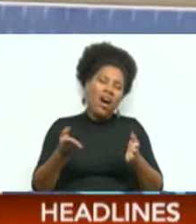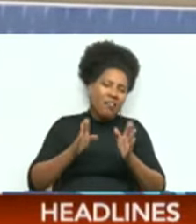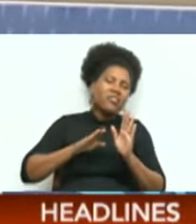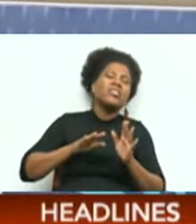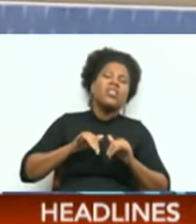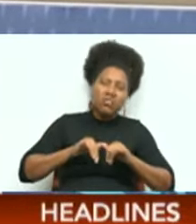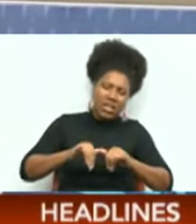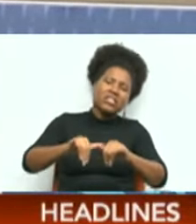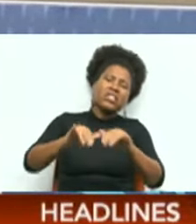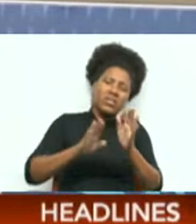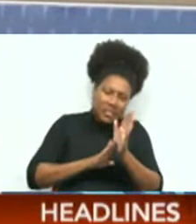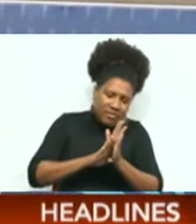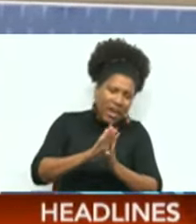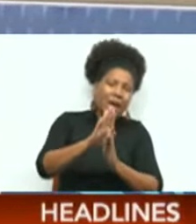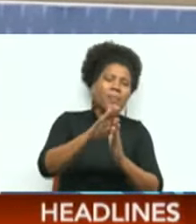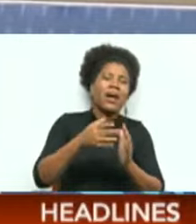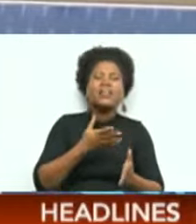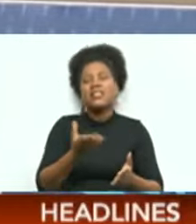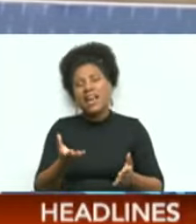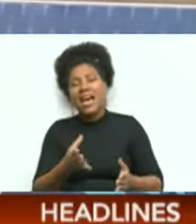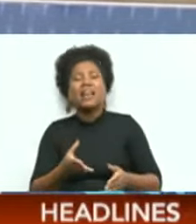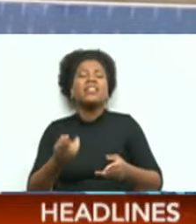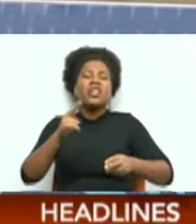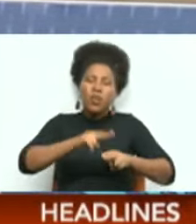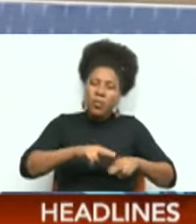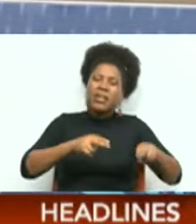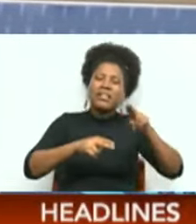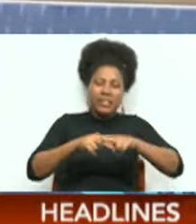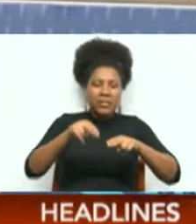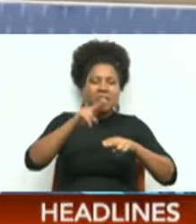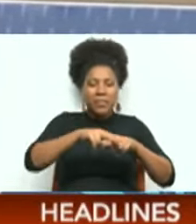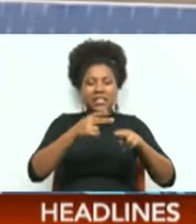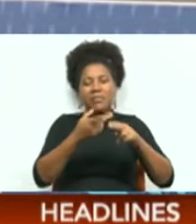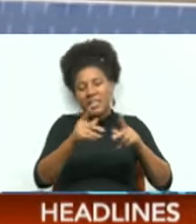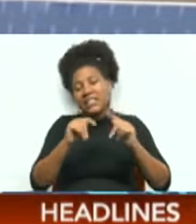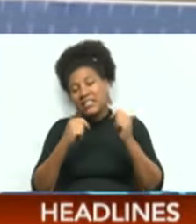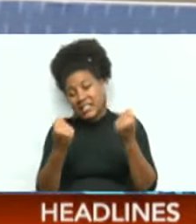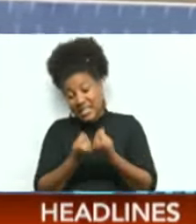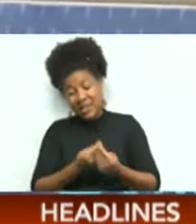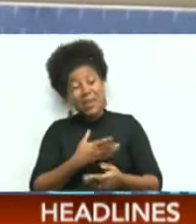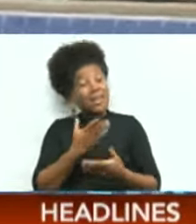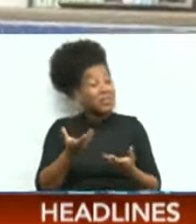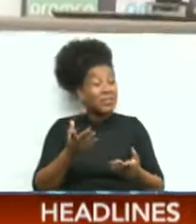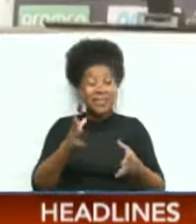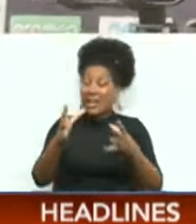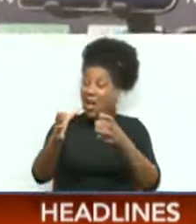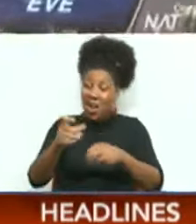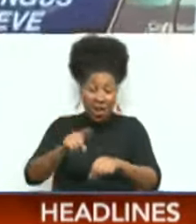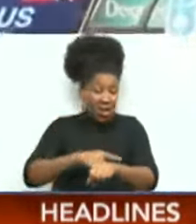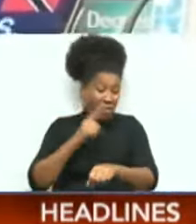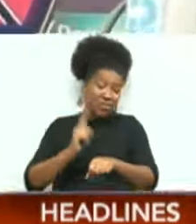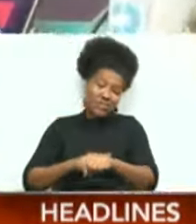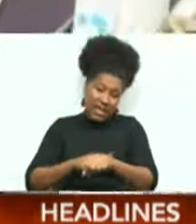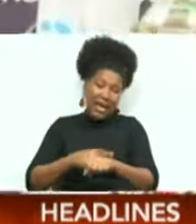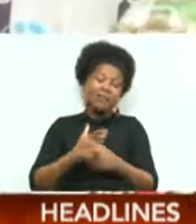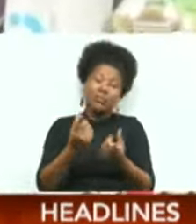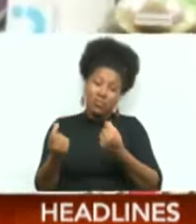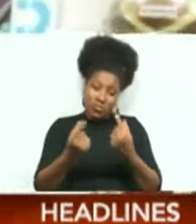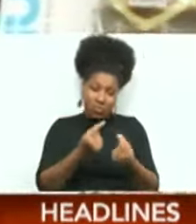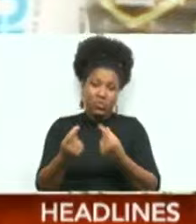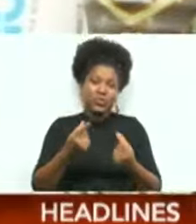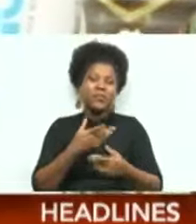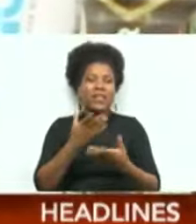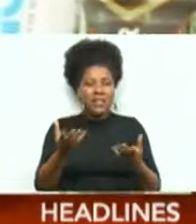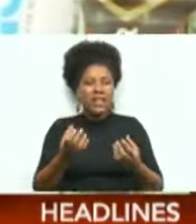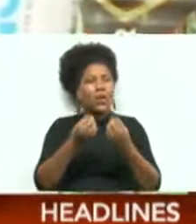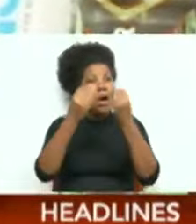development and rebuilding the team and those things normally take a longer time and I think that we've done a